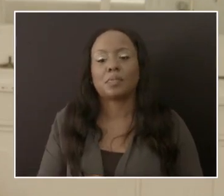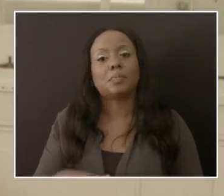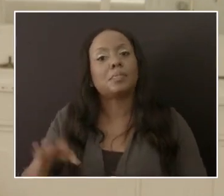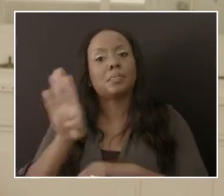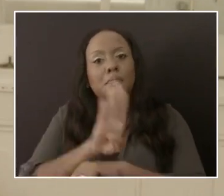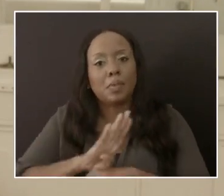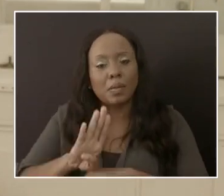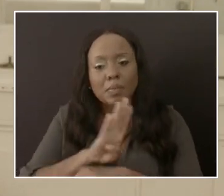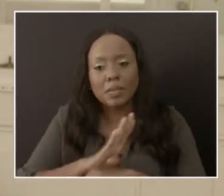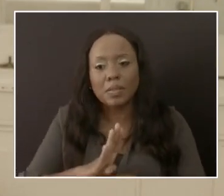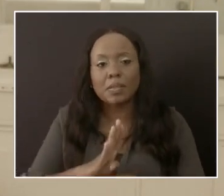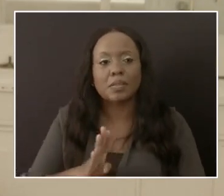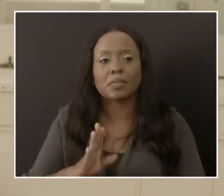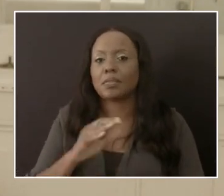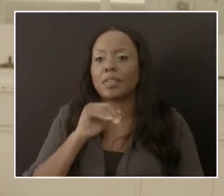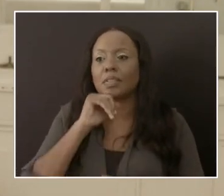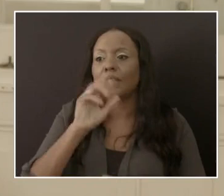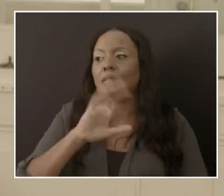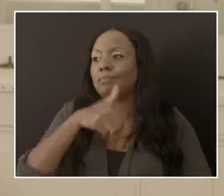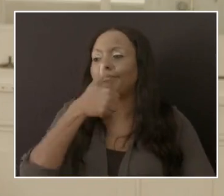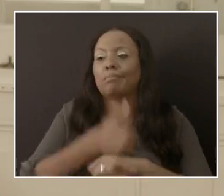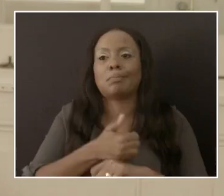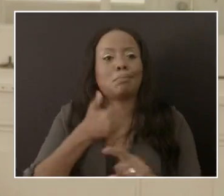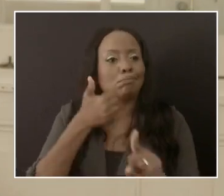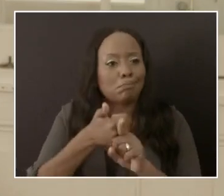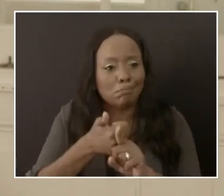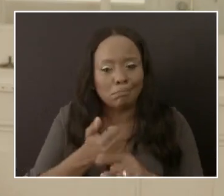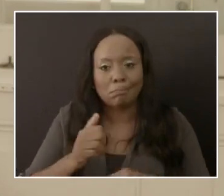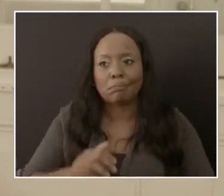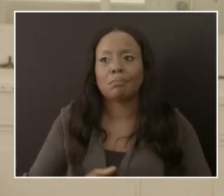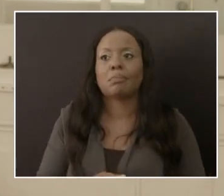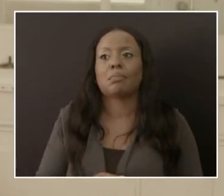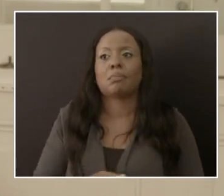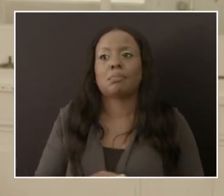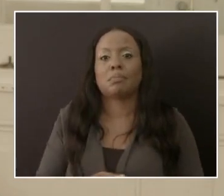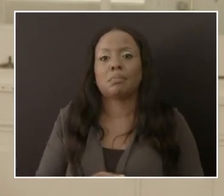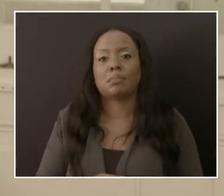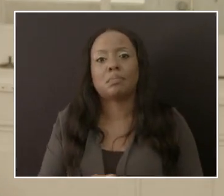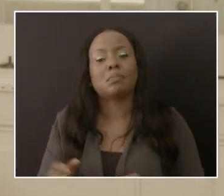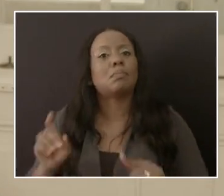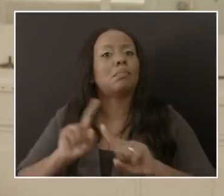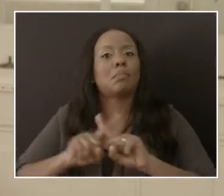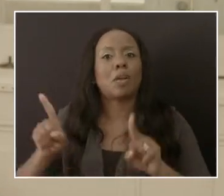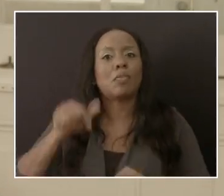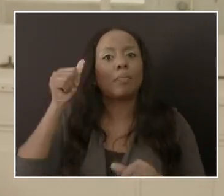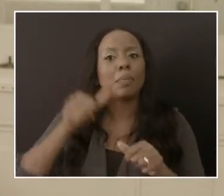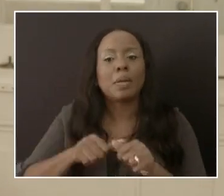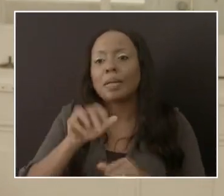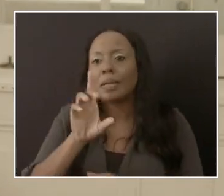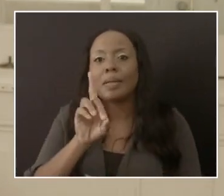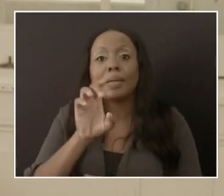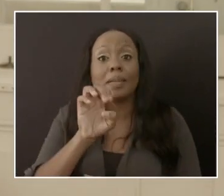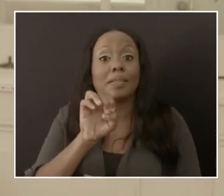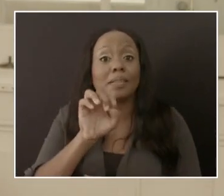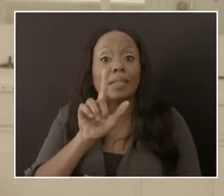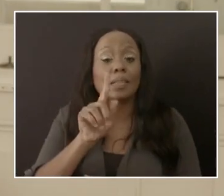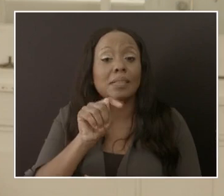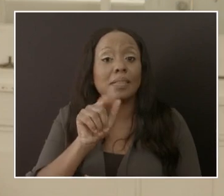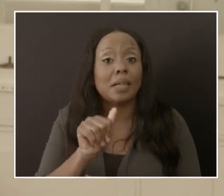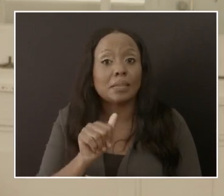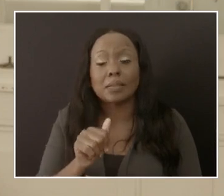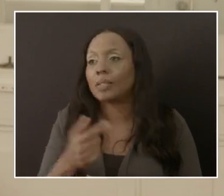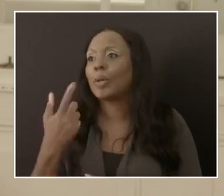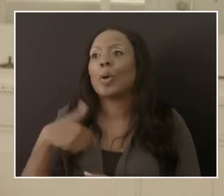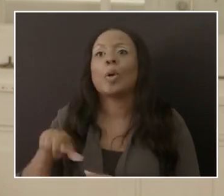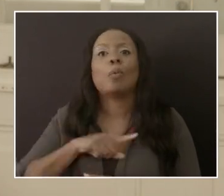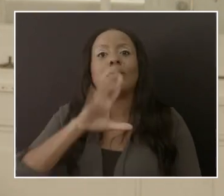you couldn't ever feel that we were immune to the Delta. And similarly, if we are part